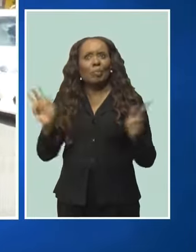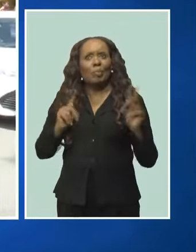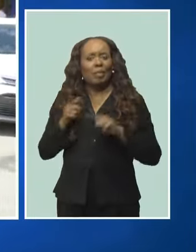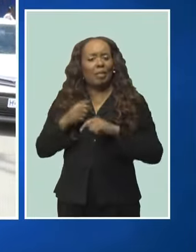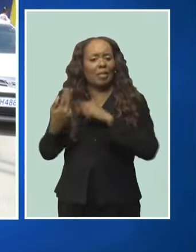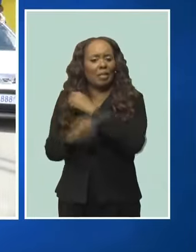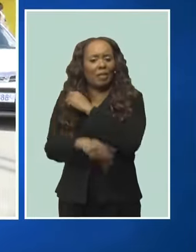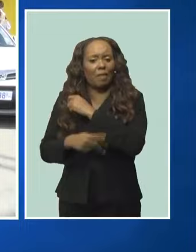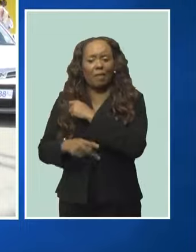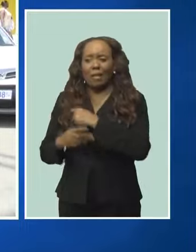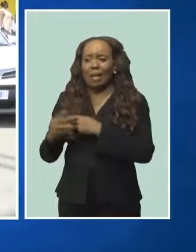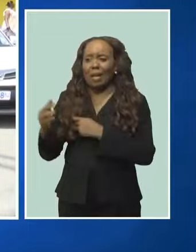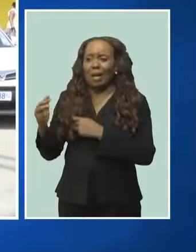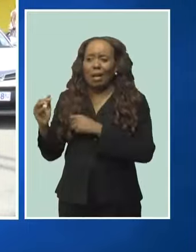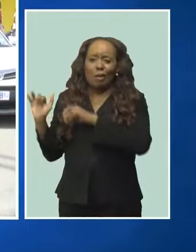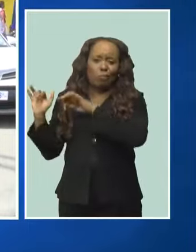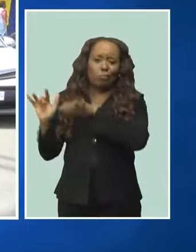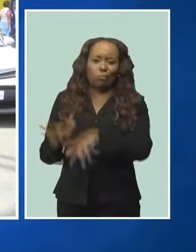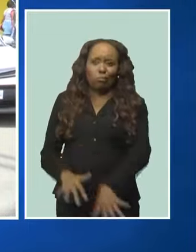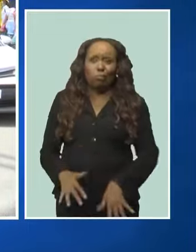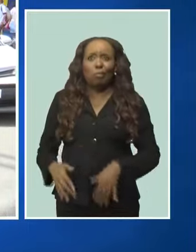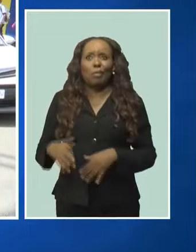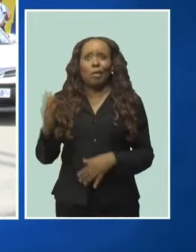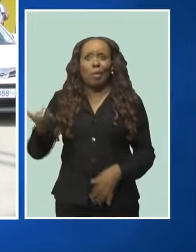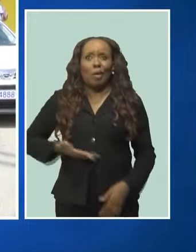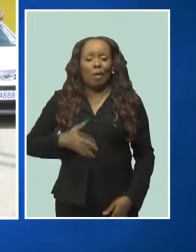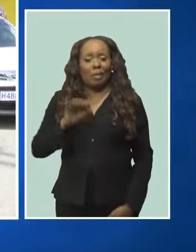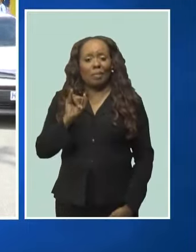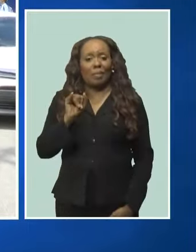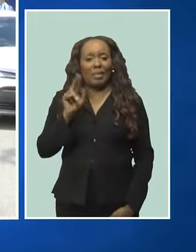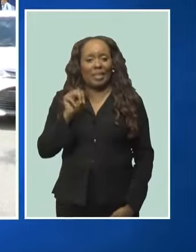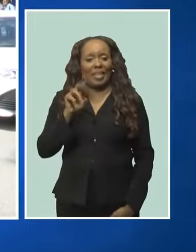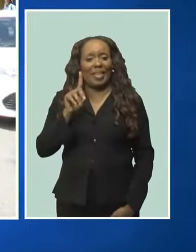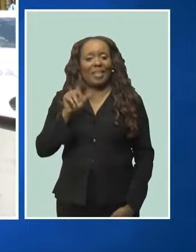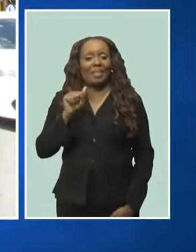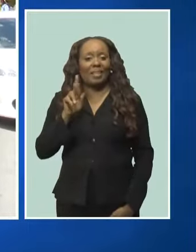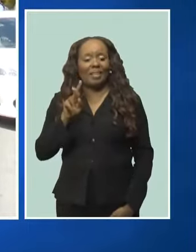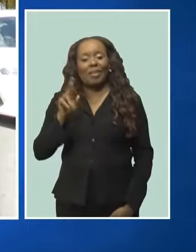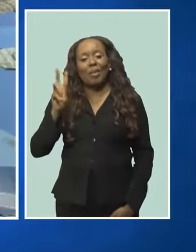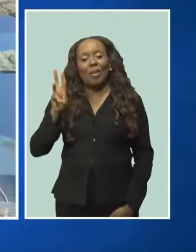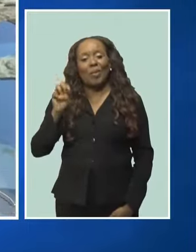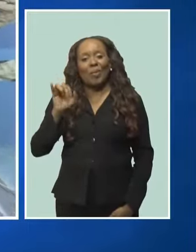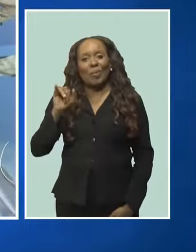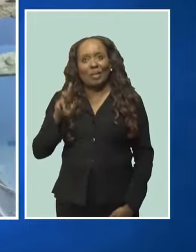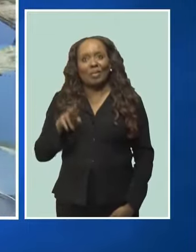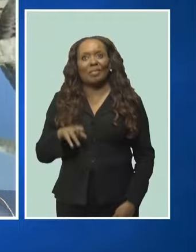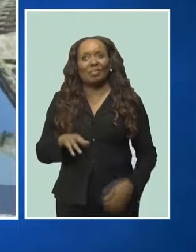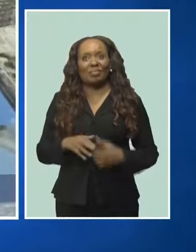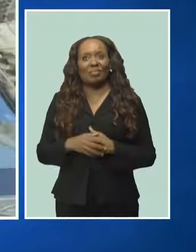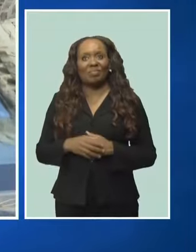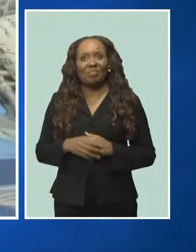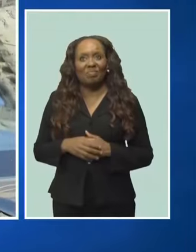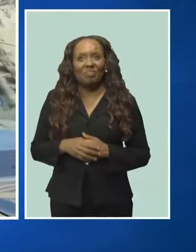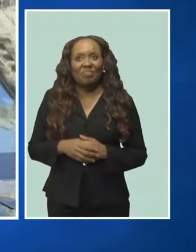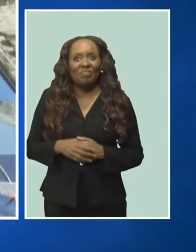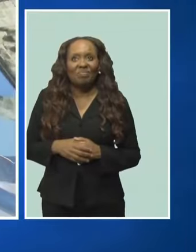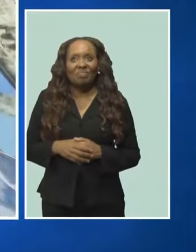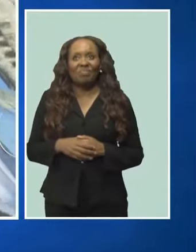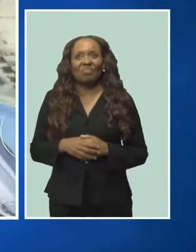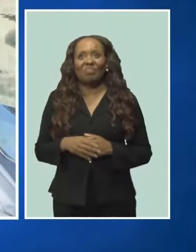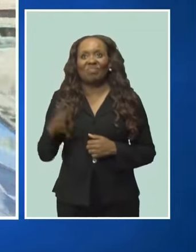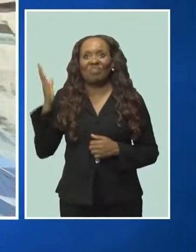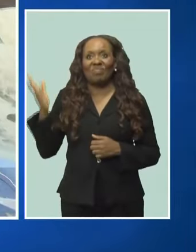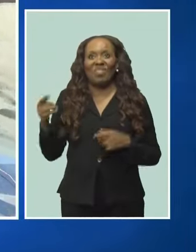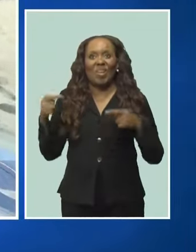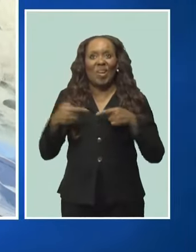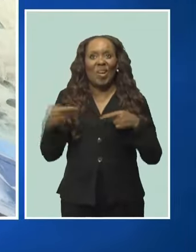MP and Minister of Agriculture, Food and Nutritional Security in Darweire. Also captured making an entrance was